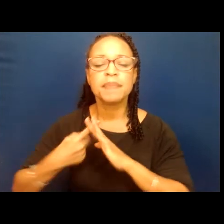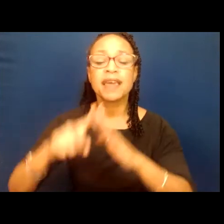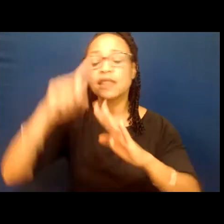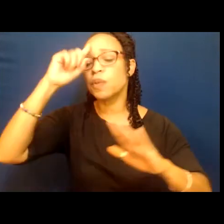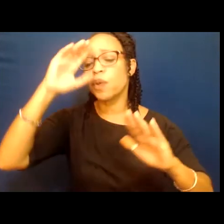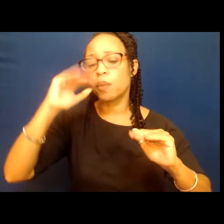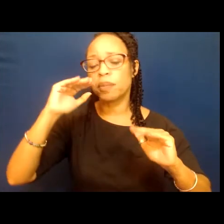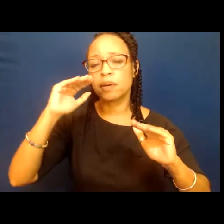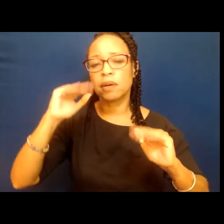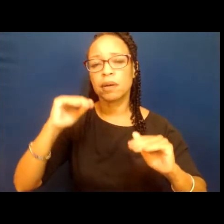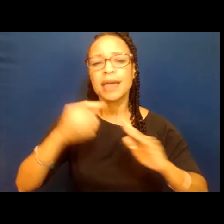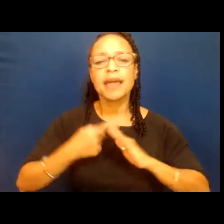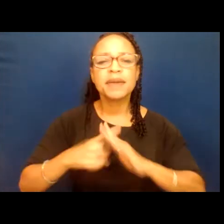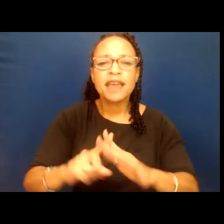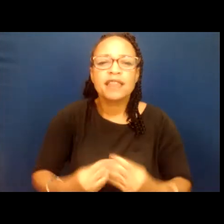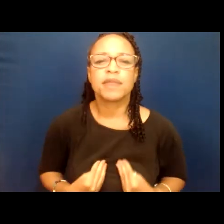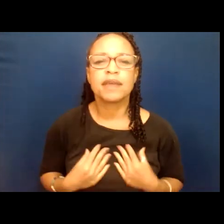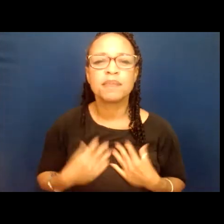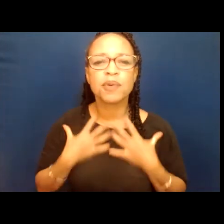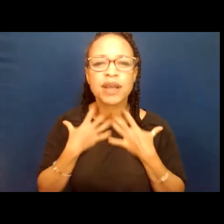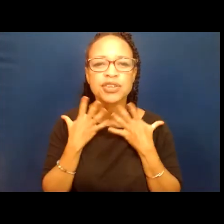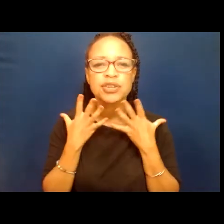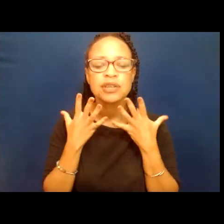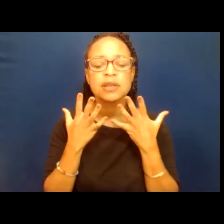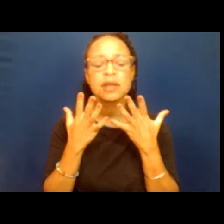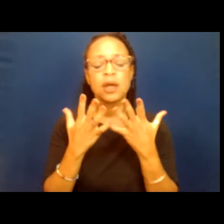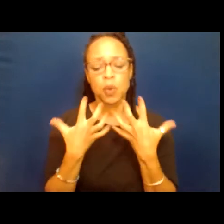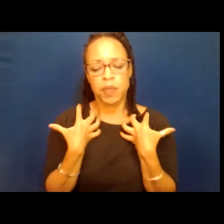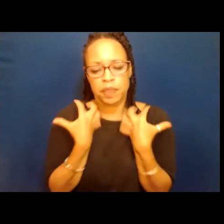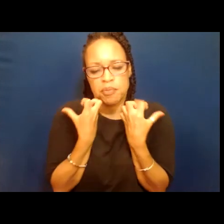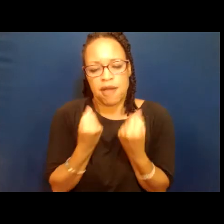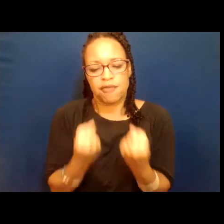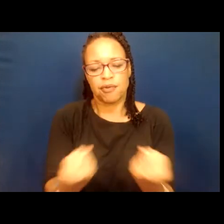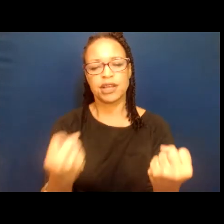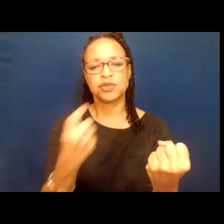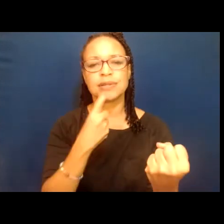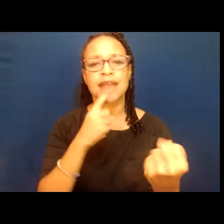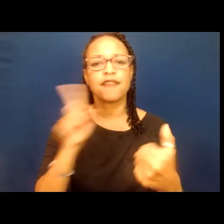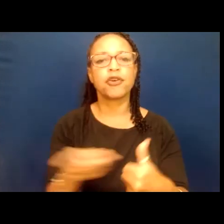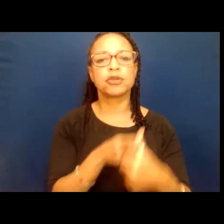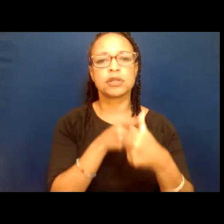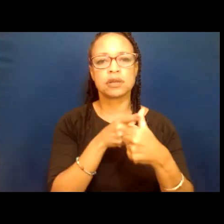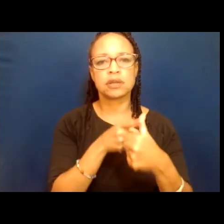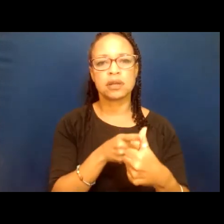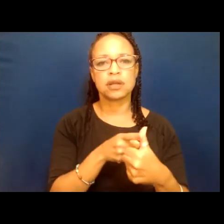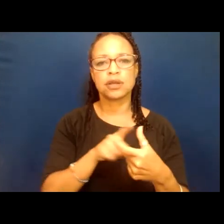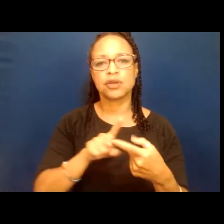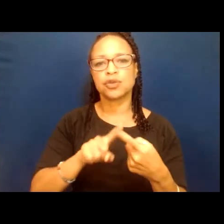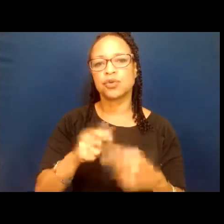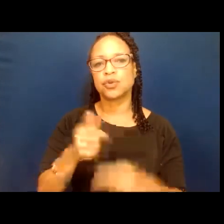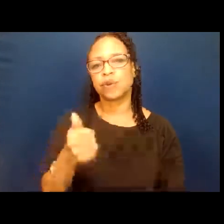begins with inspiration. With the bravery to say first to yourself,